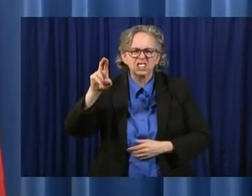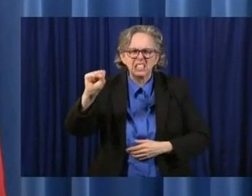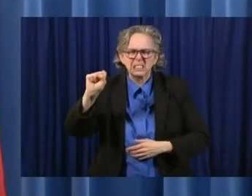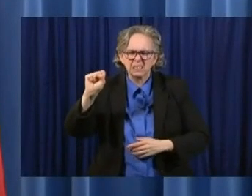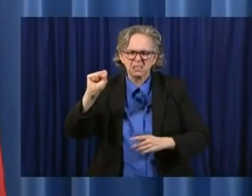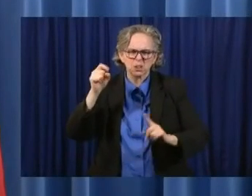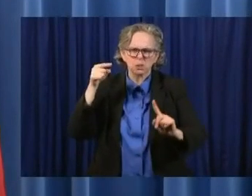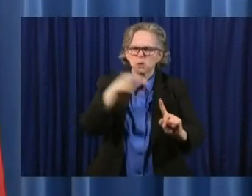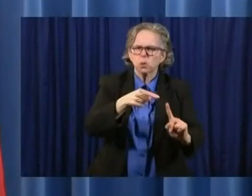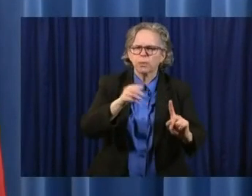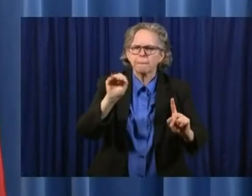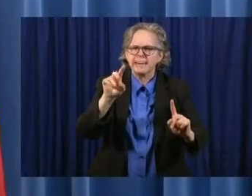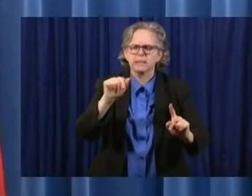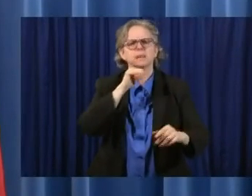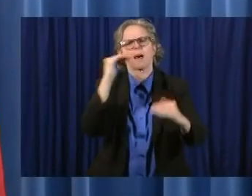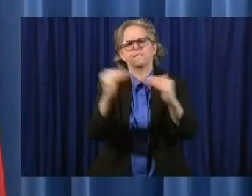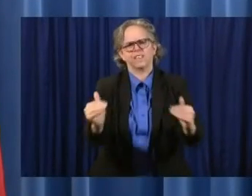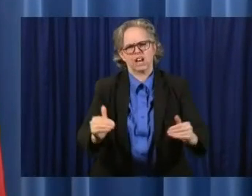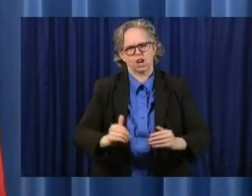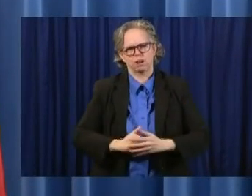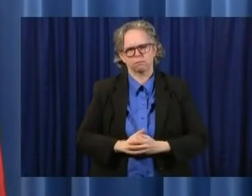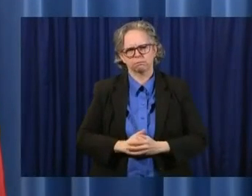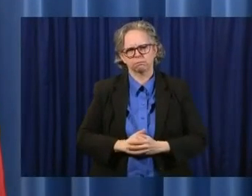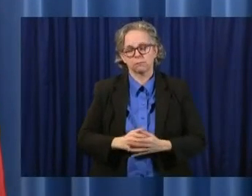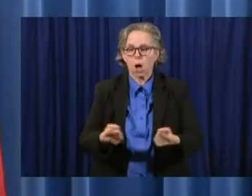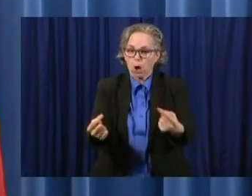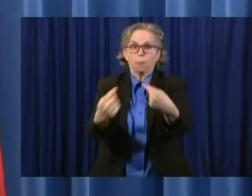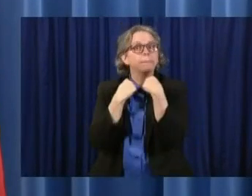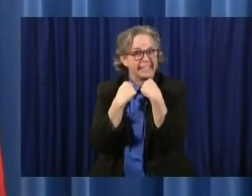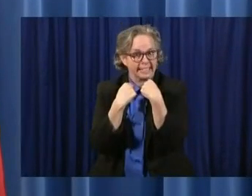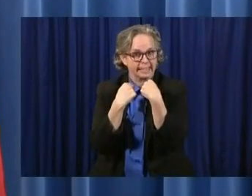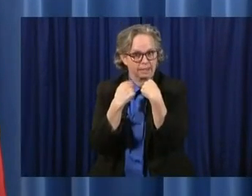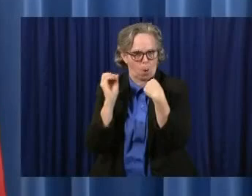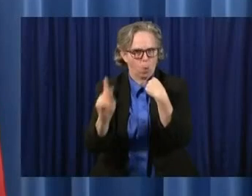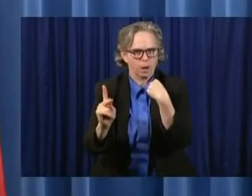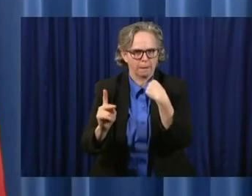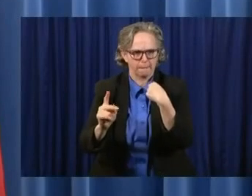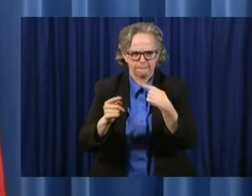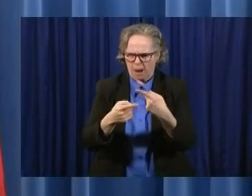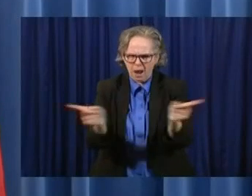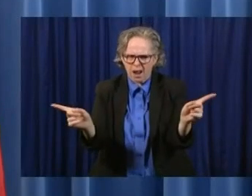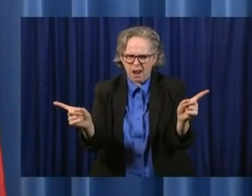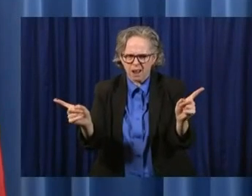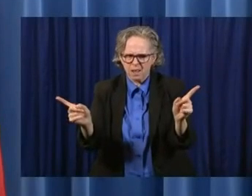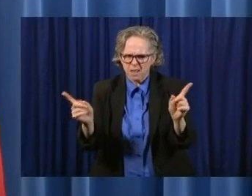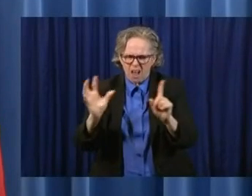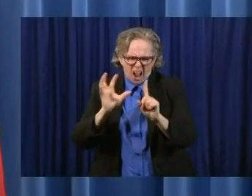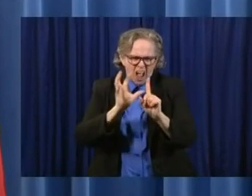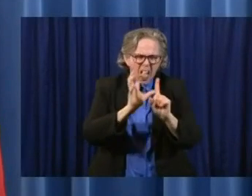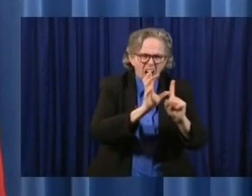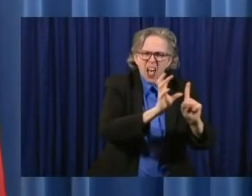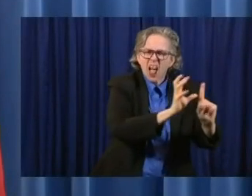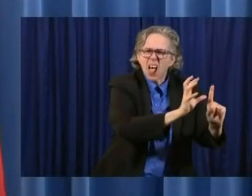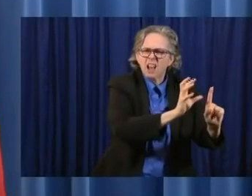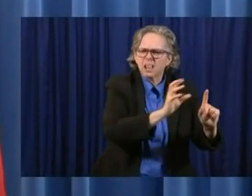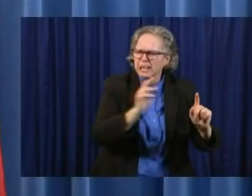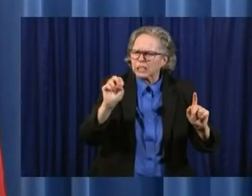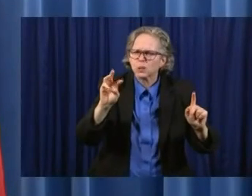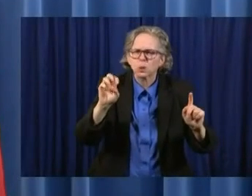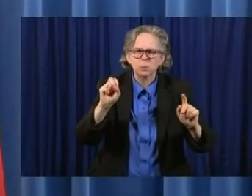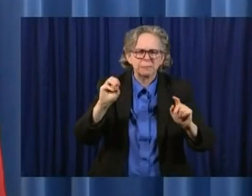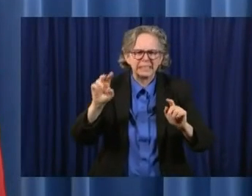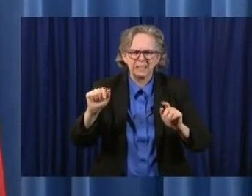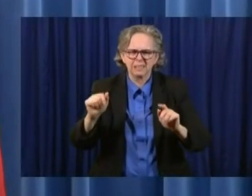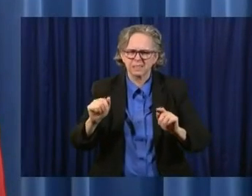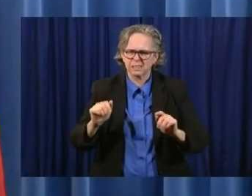You should come after me. Don't go after people who are exercising the First Amendment rights, the